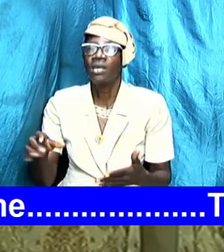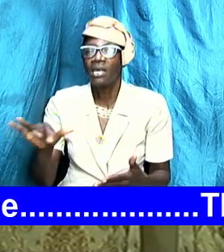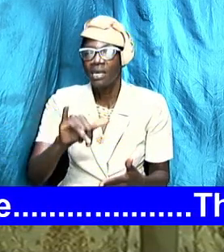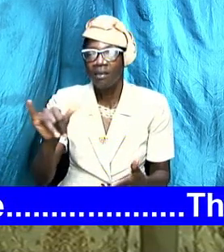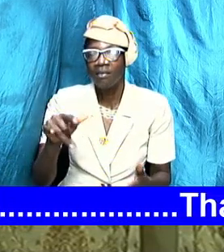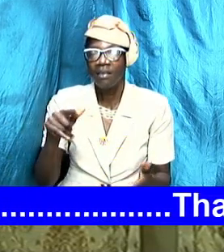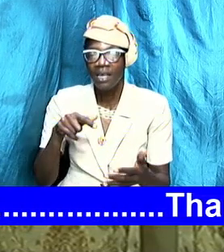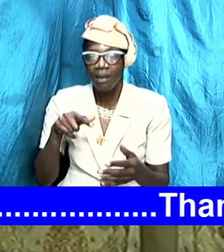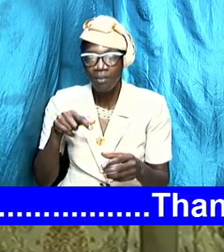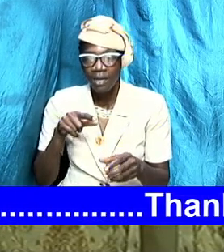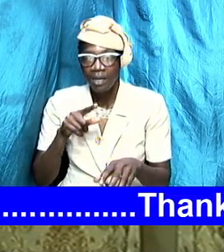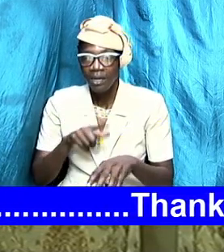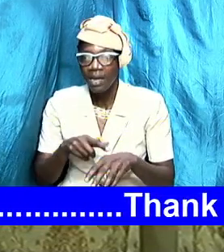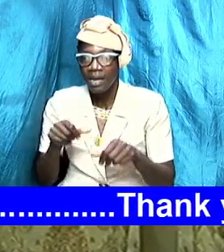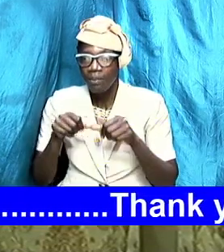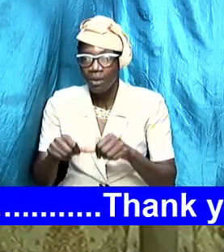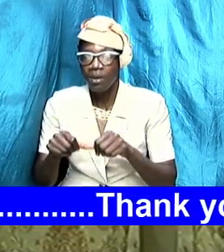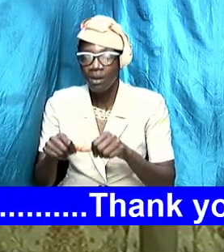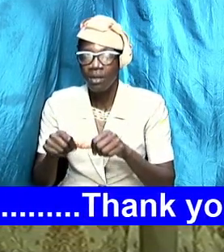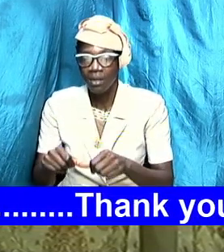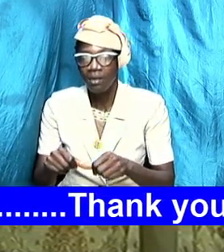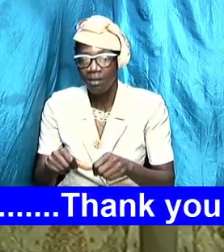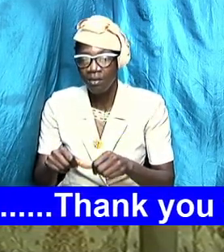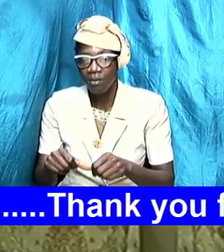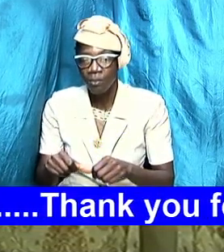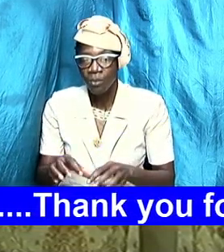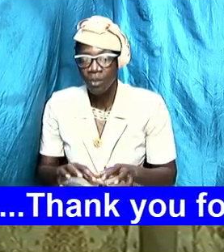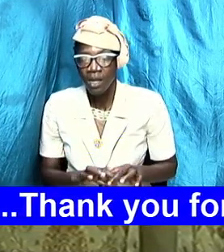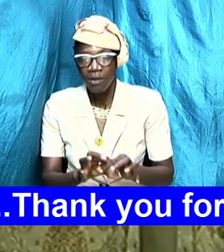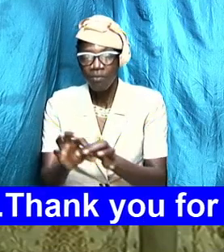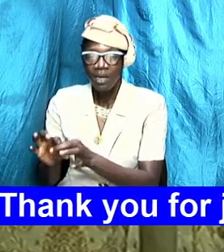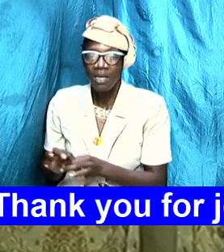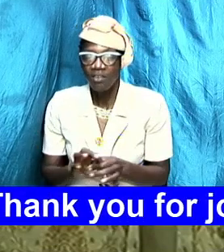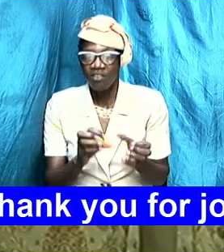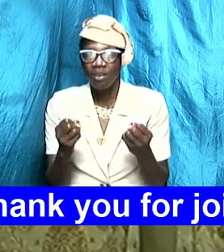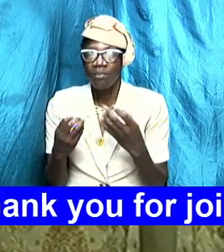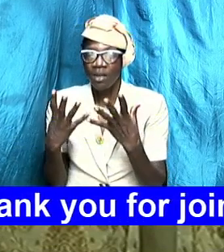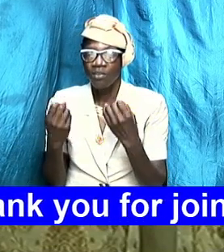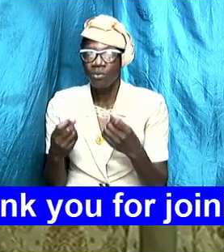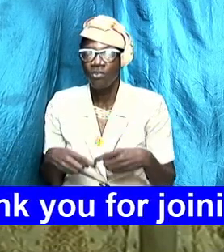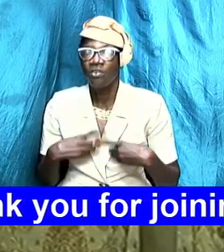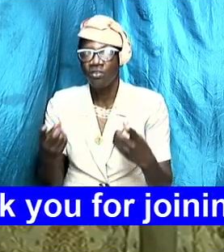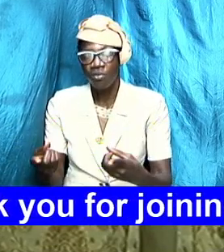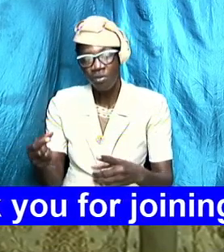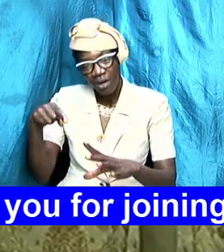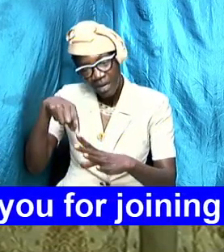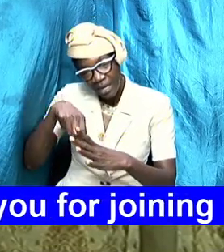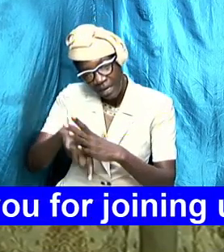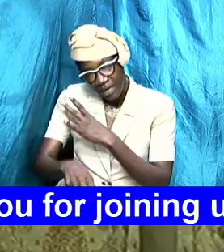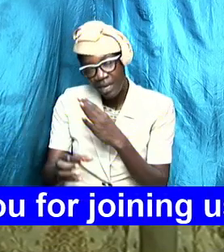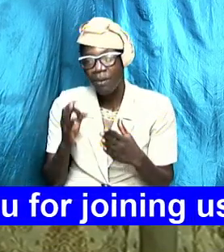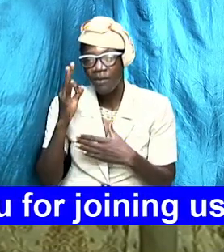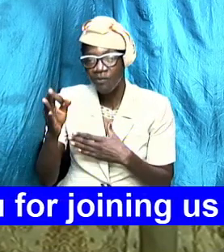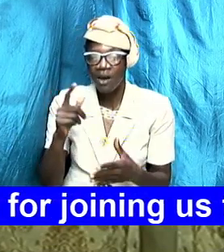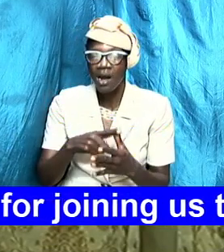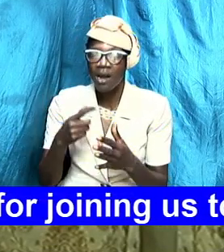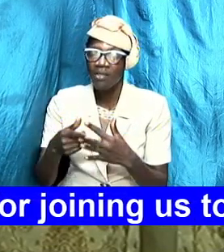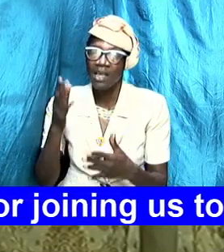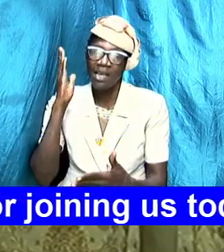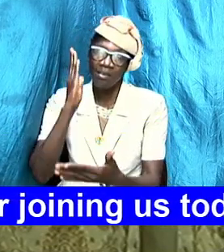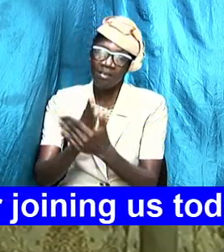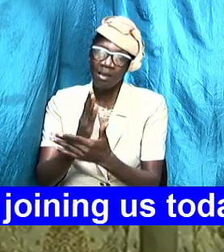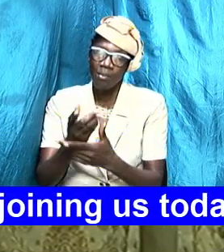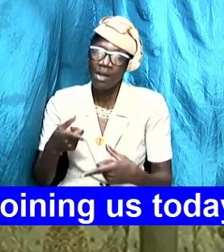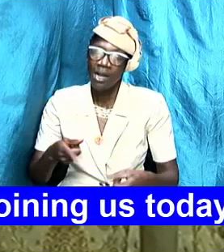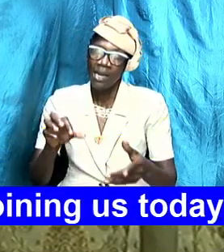on this series of relationship there is so much and we will go as deep and far and then we stop but let it